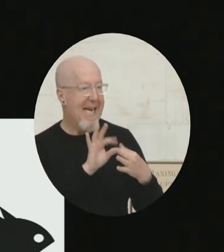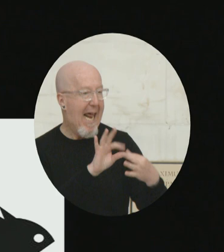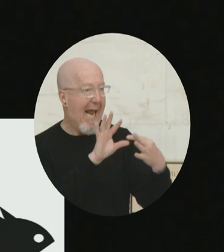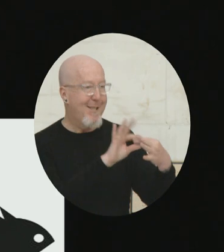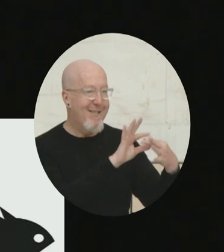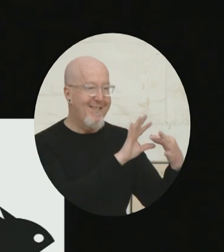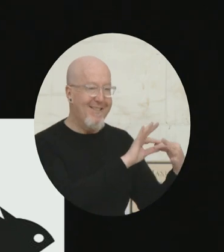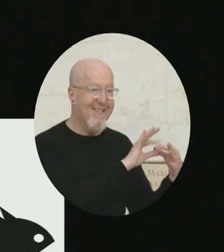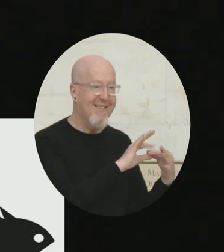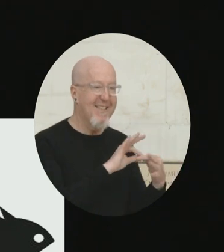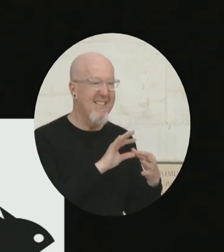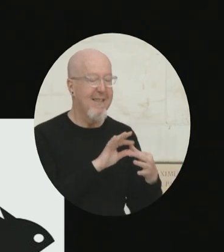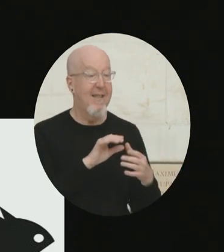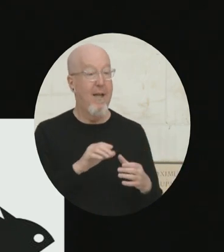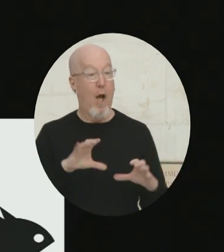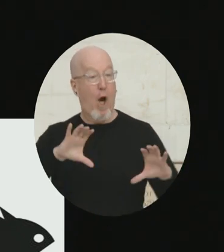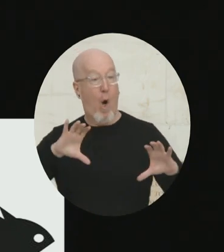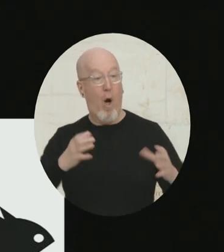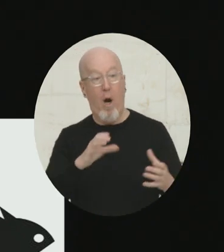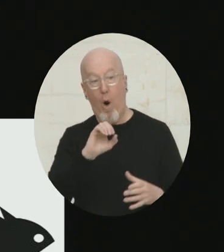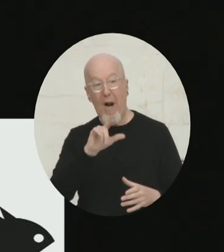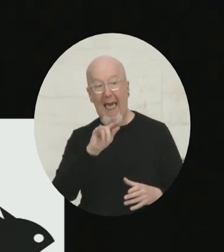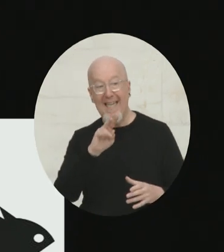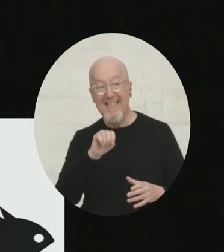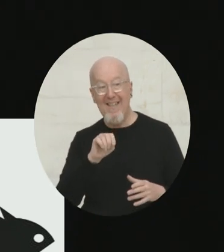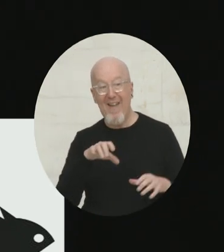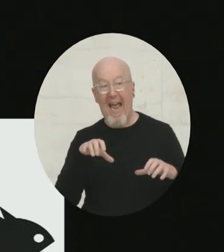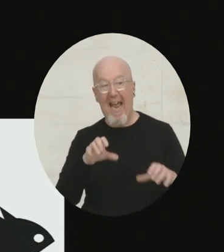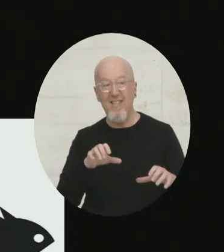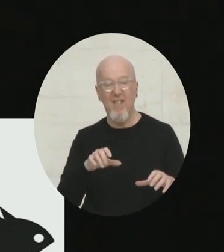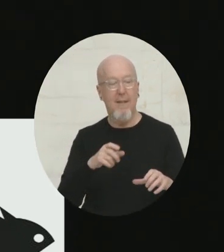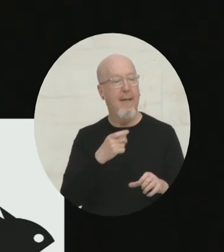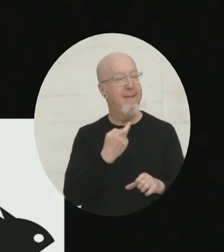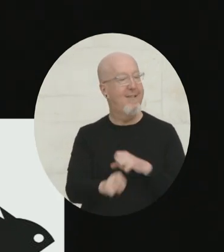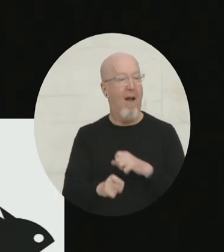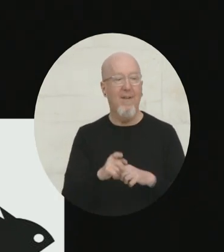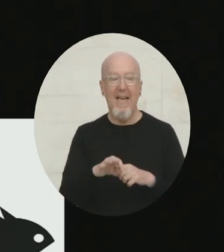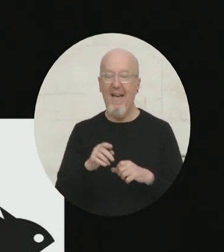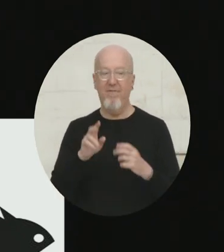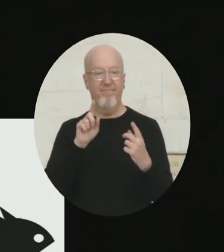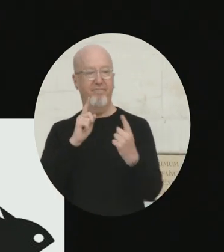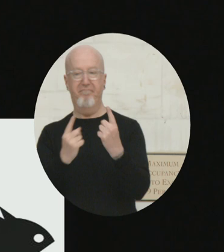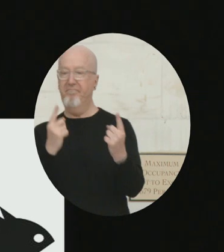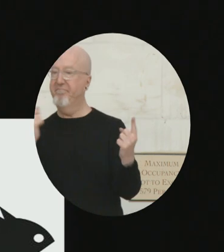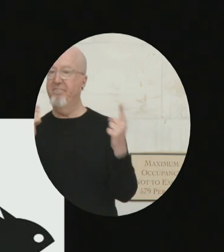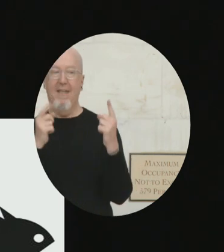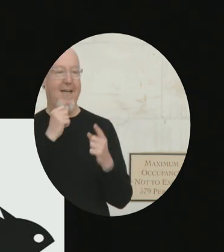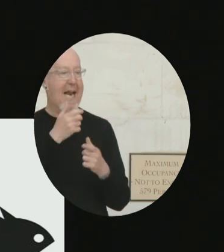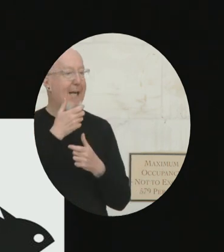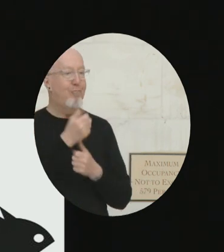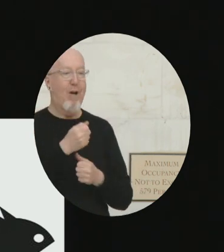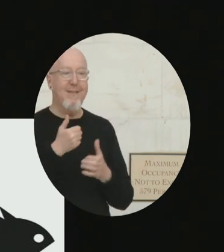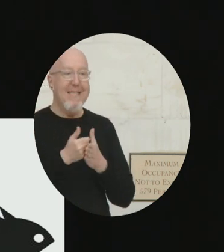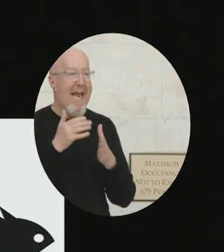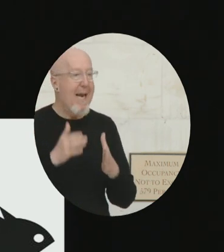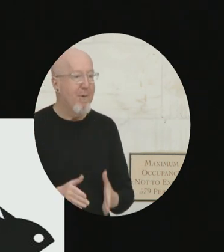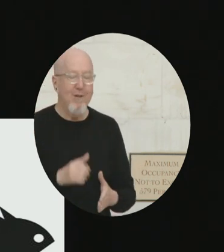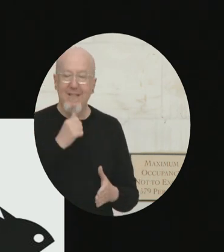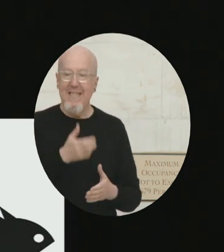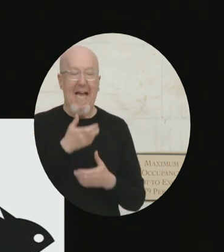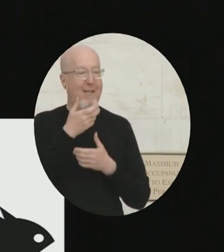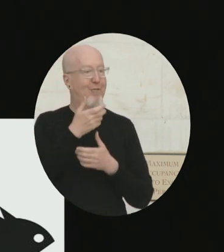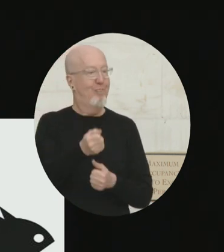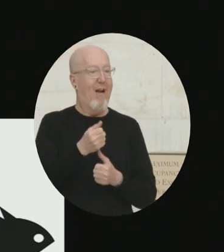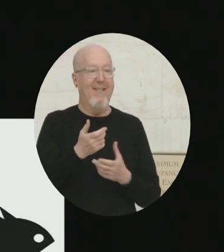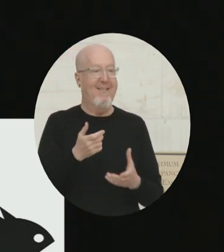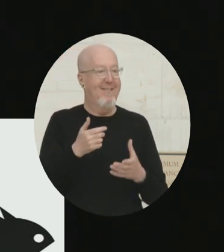It's much harder to get collective action if you don't trust your neighbors, if don't trust your first responders, if you don't trust local government there with you in that